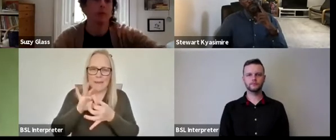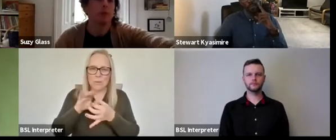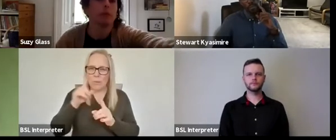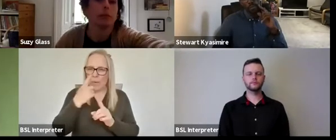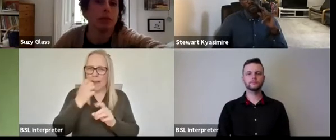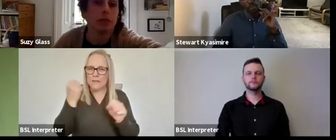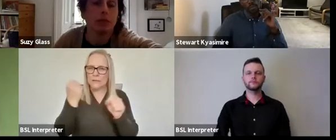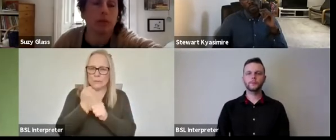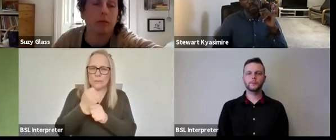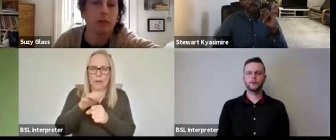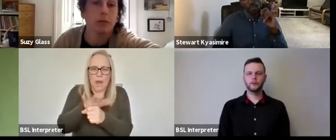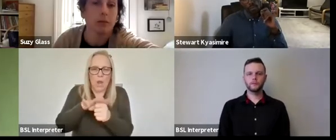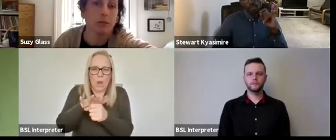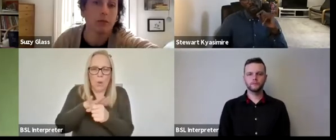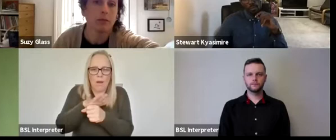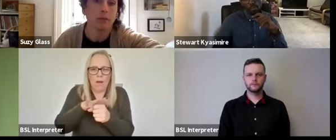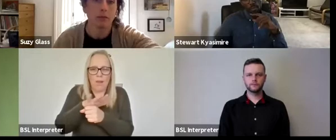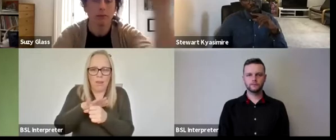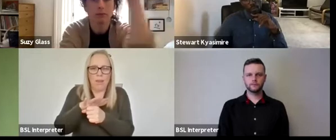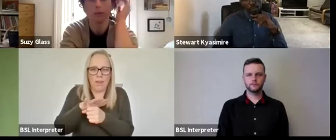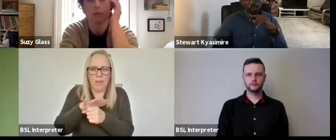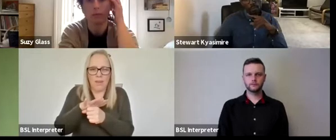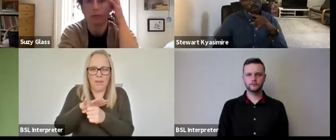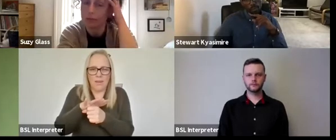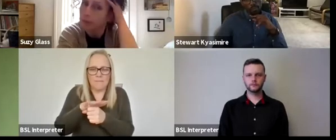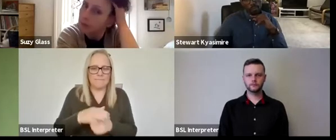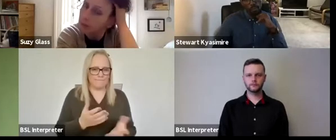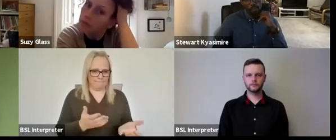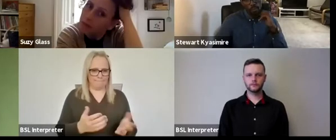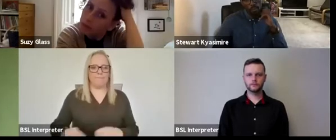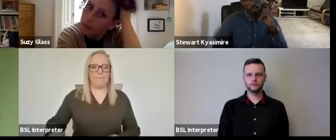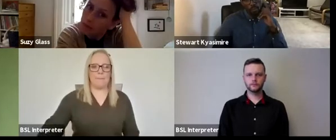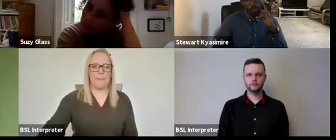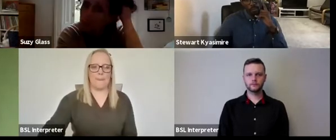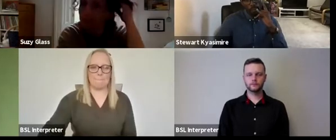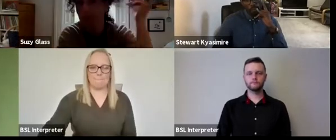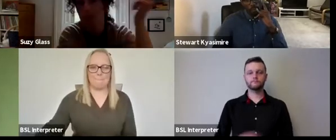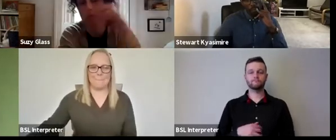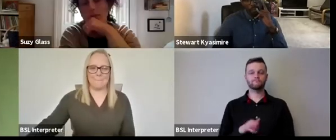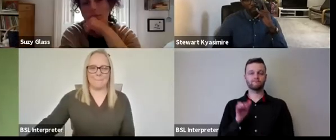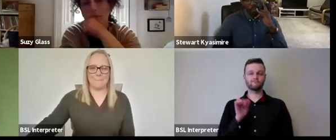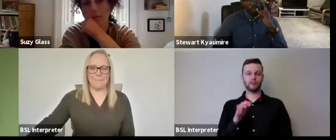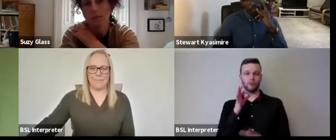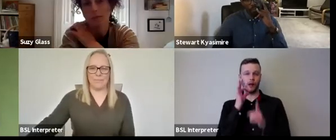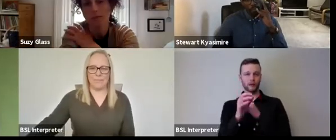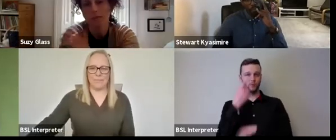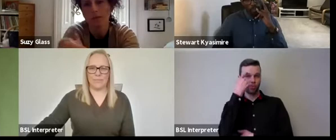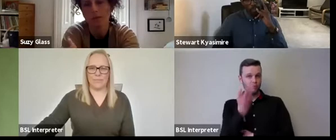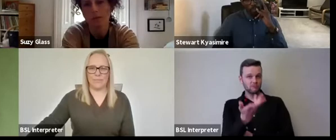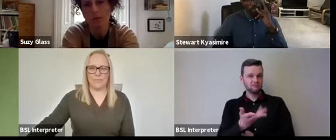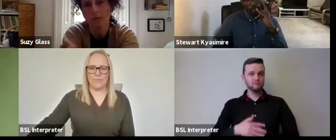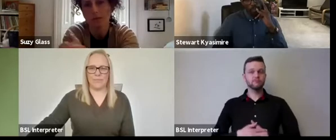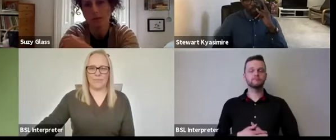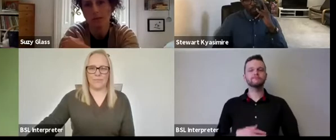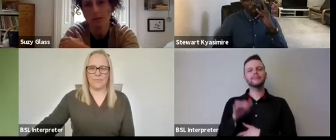local level um yes did bring some of your thoughts into play there yeah well I think